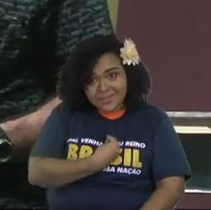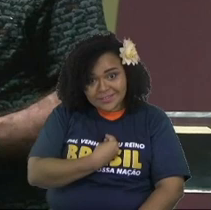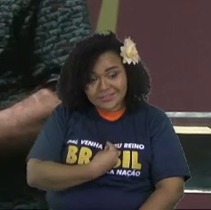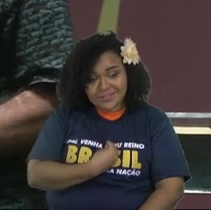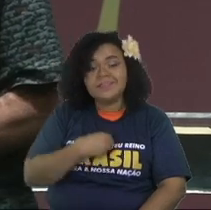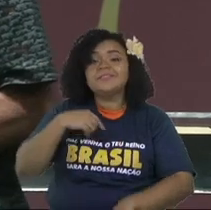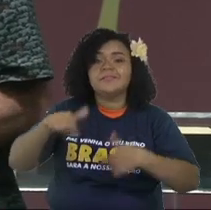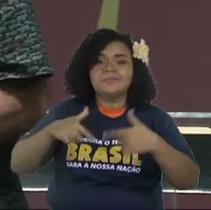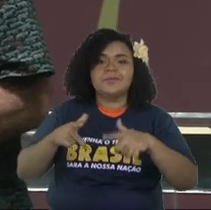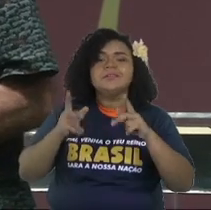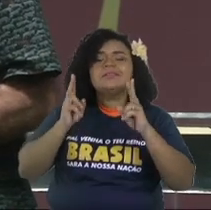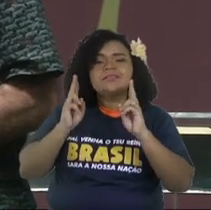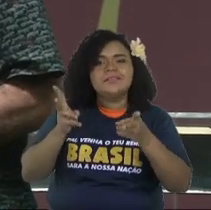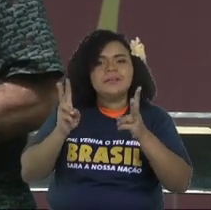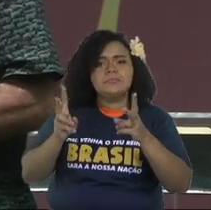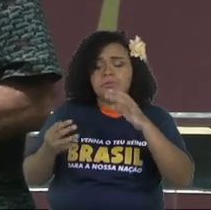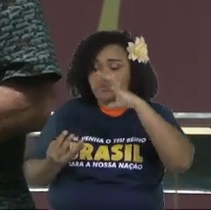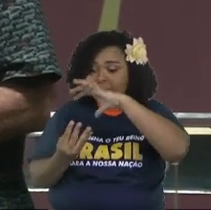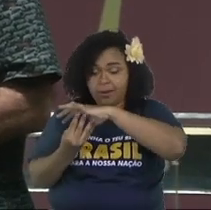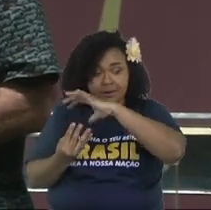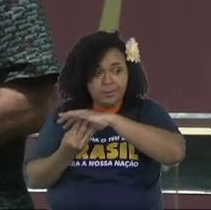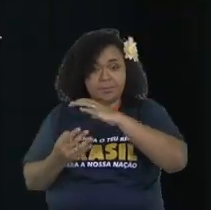that's why we love this church